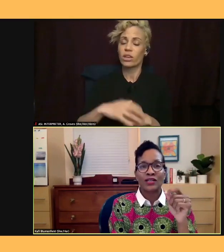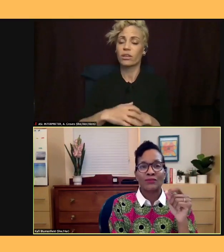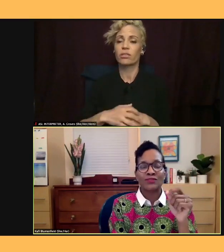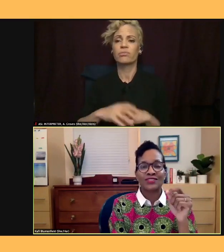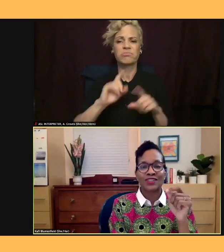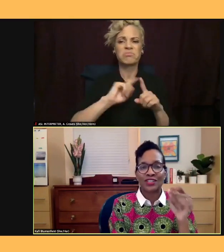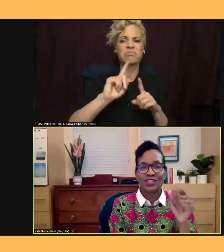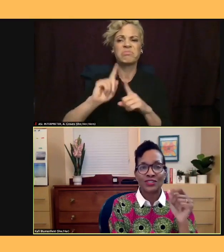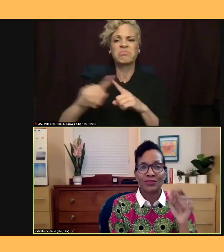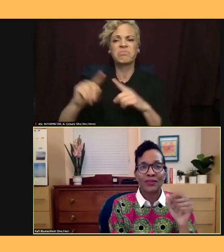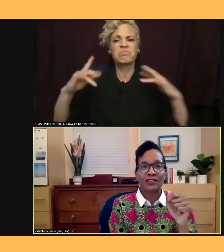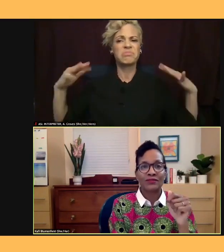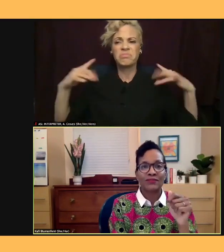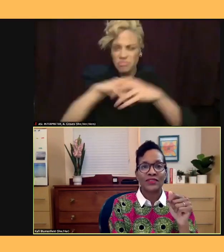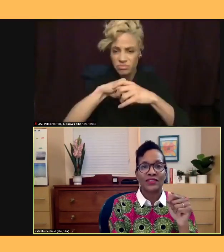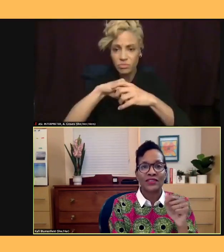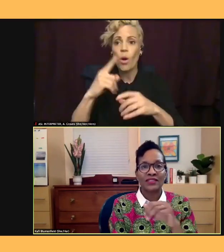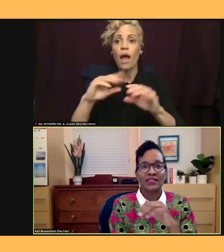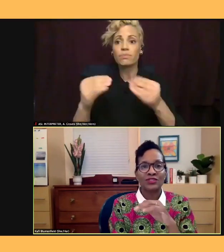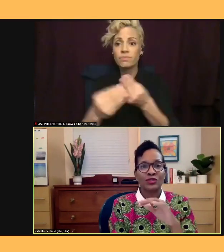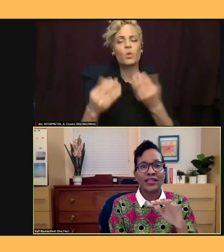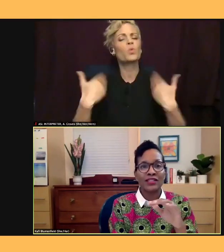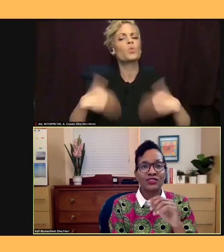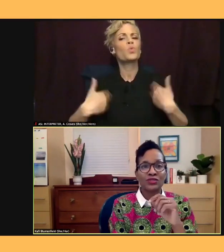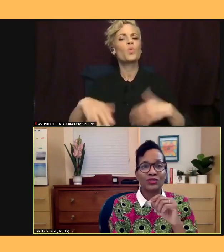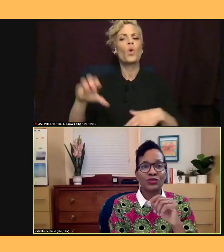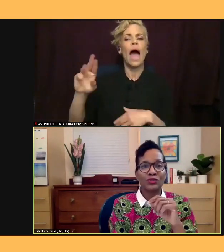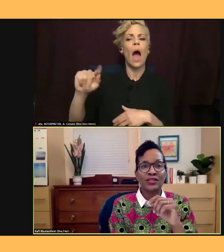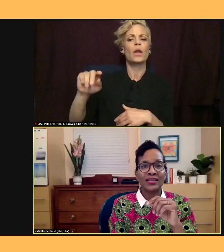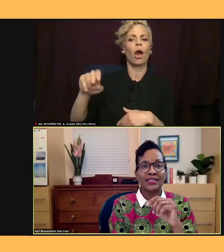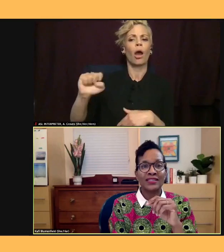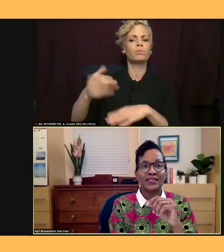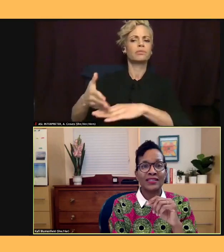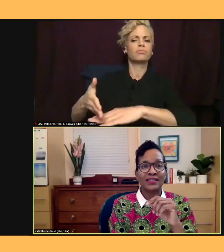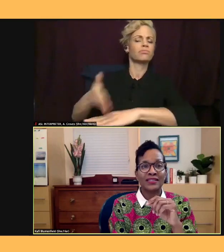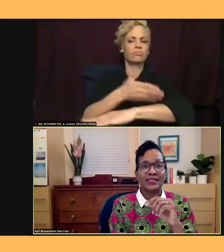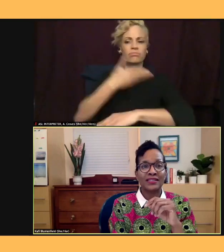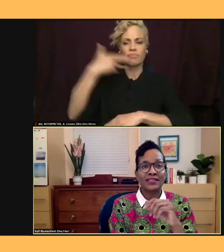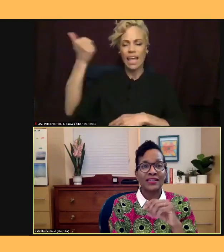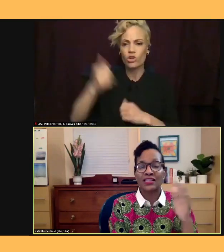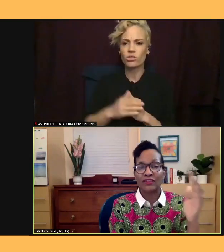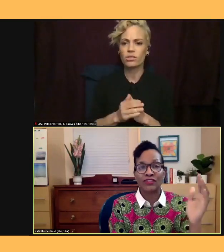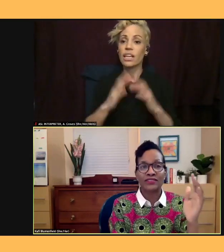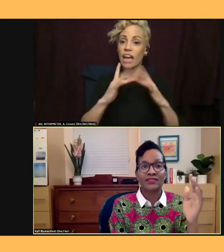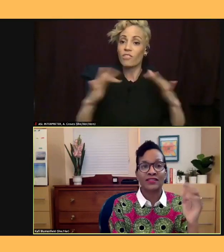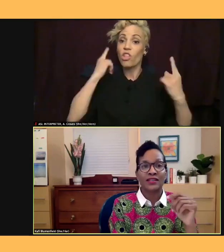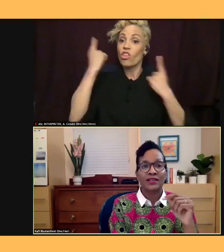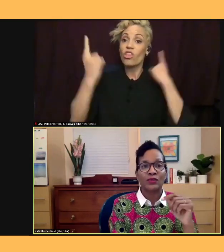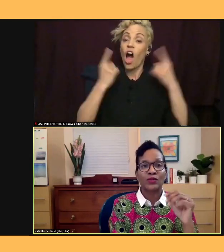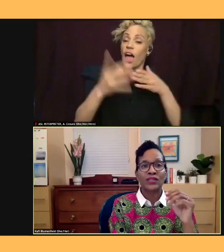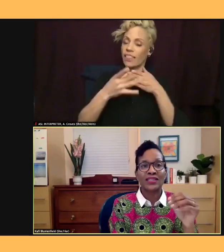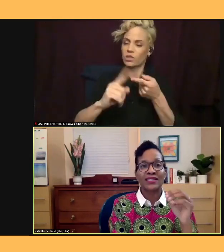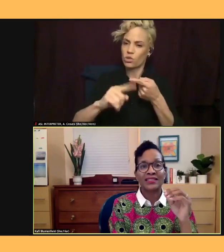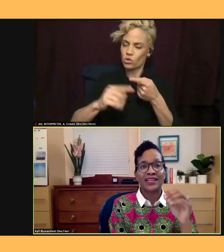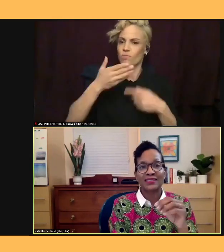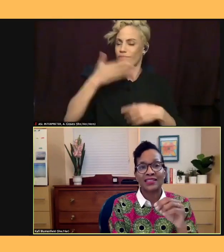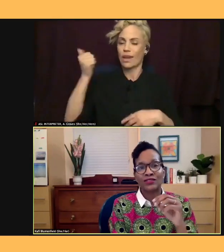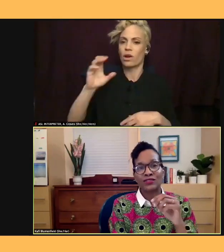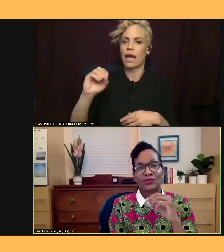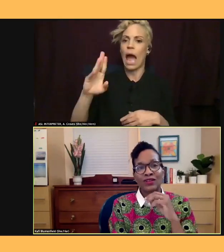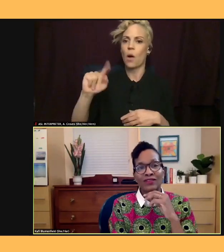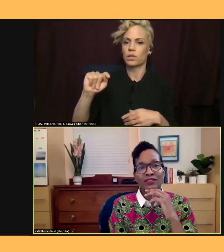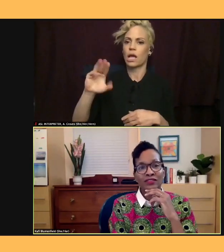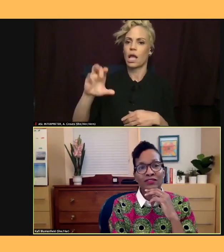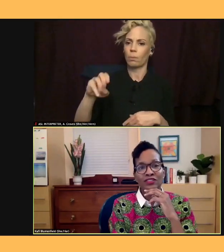just better. And this remains true in governance. When we elect leaders who have lived